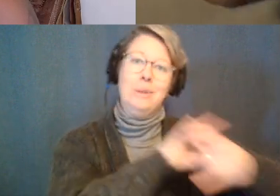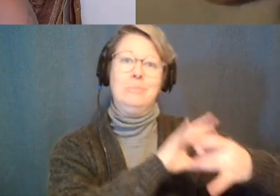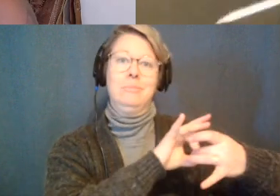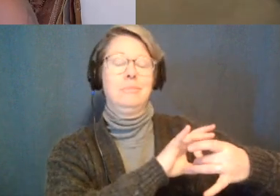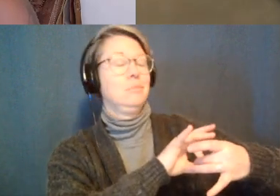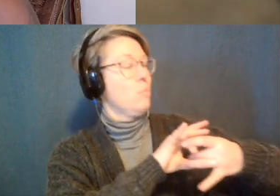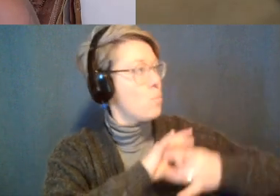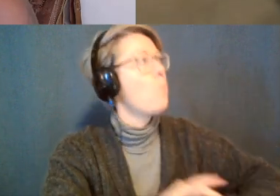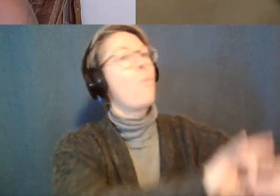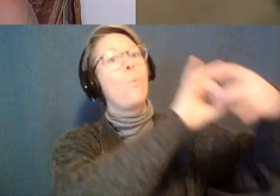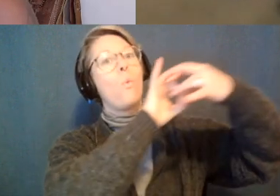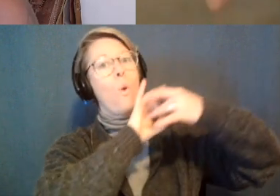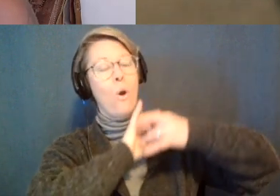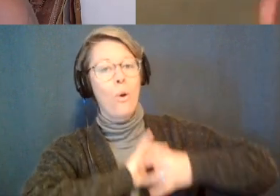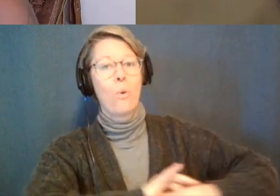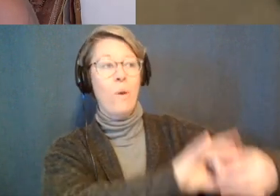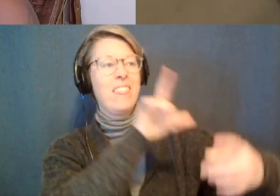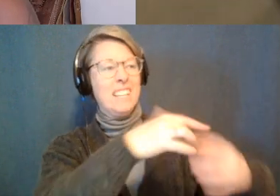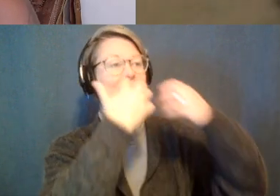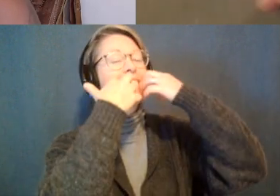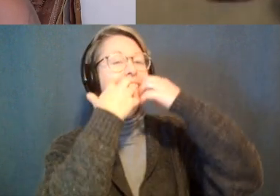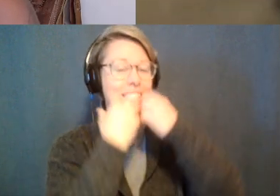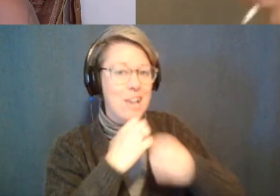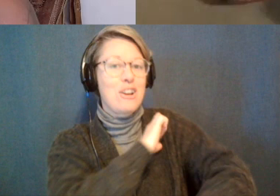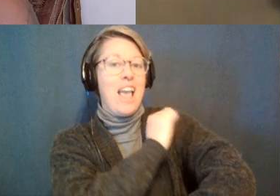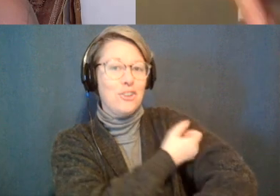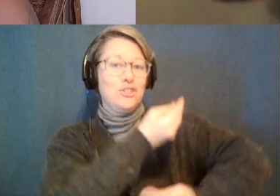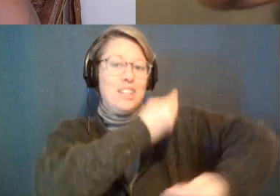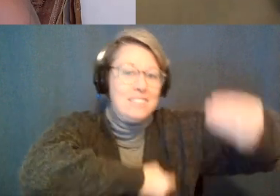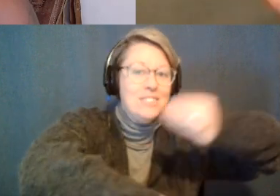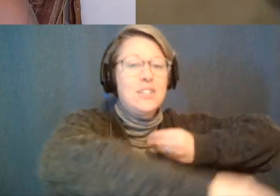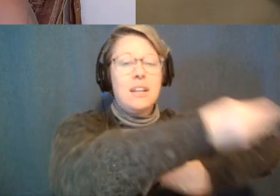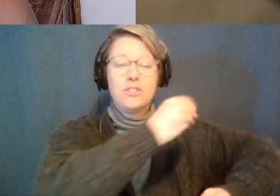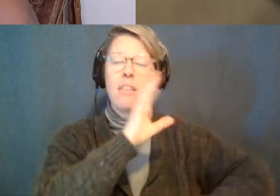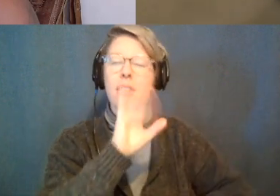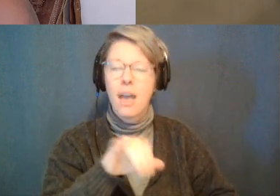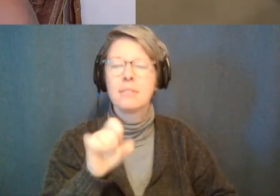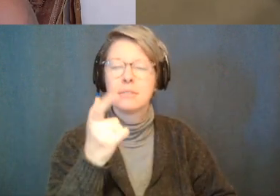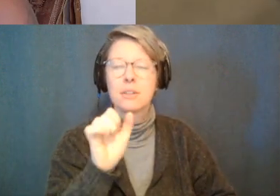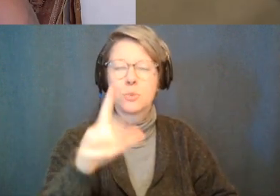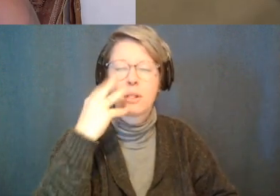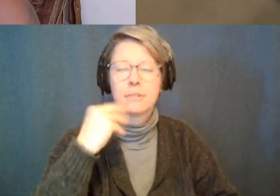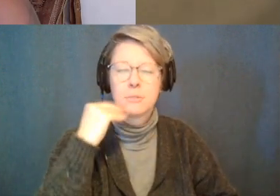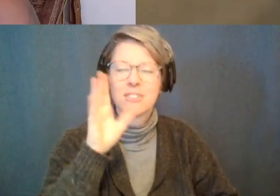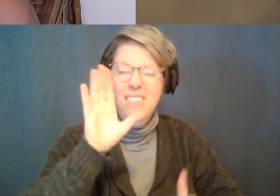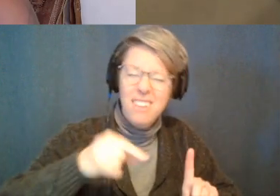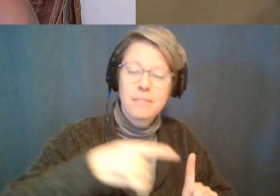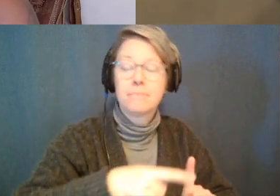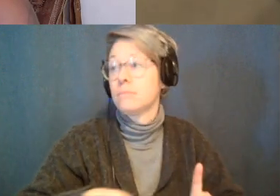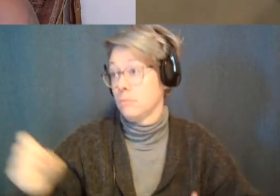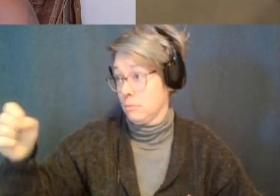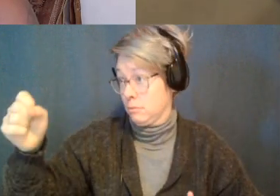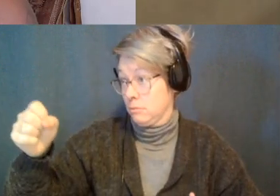is like an actual like sacred energetic exchange which is like that sexual experience and that